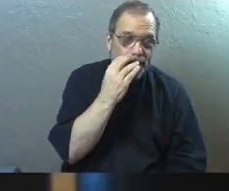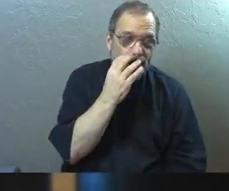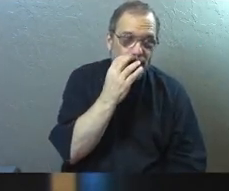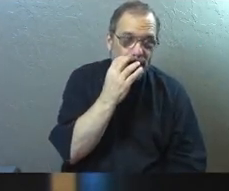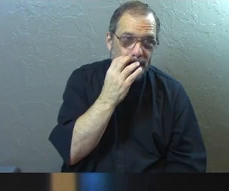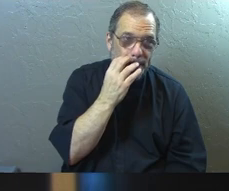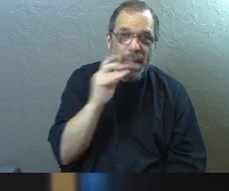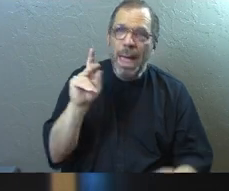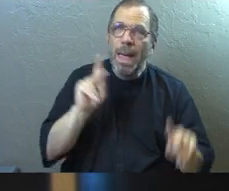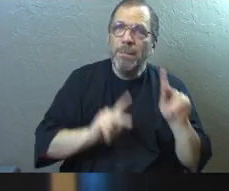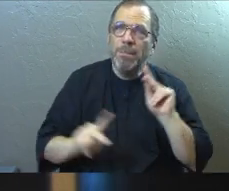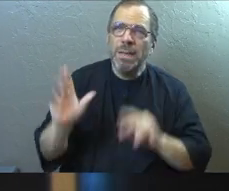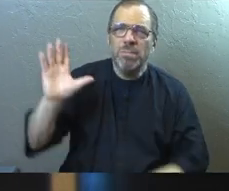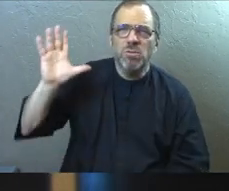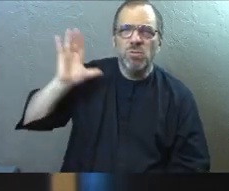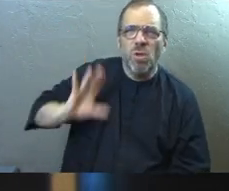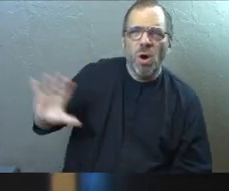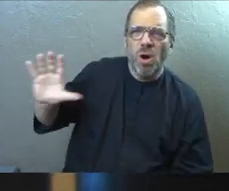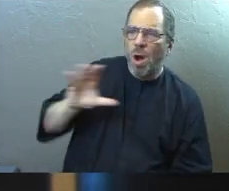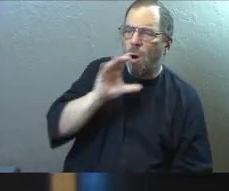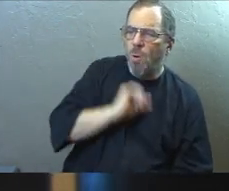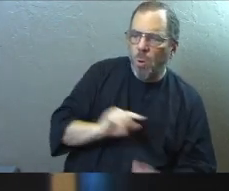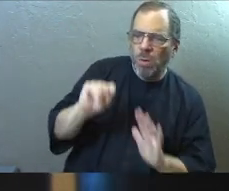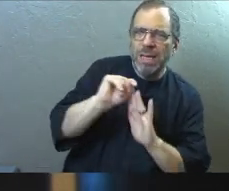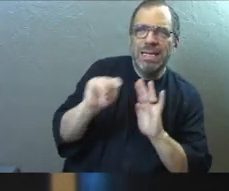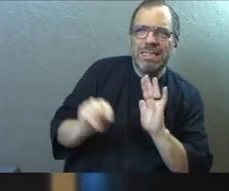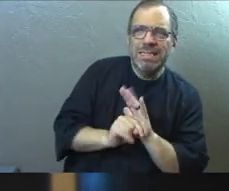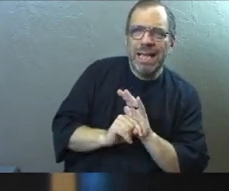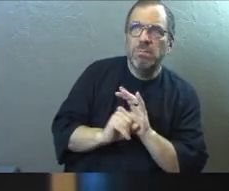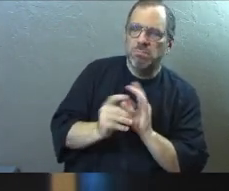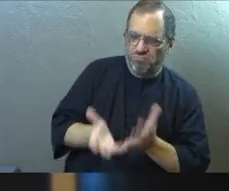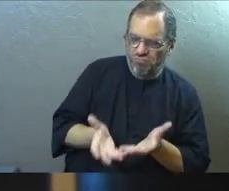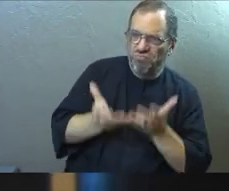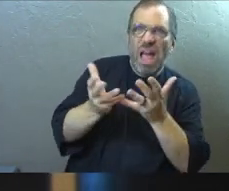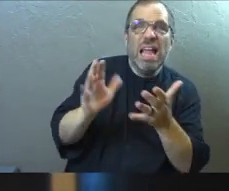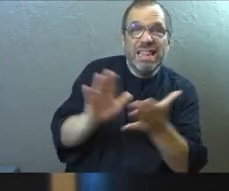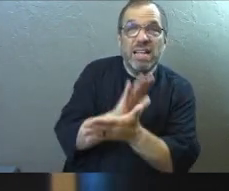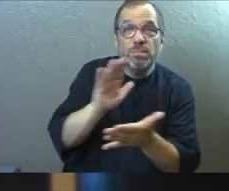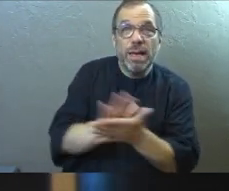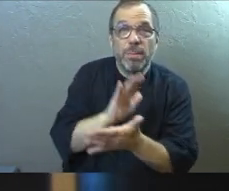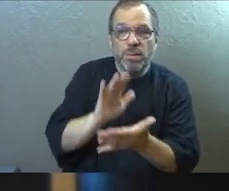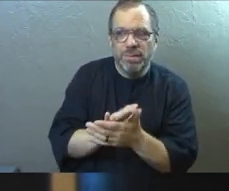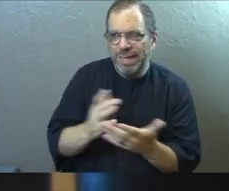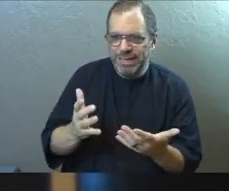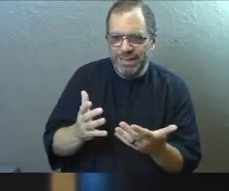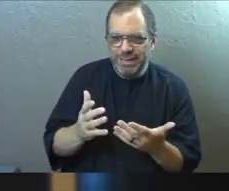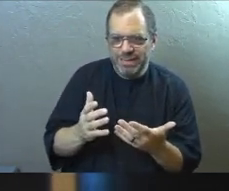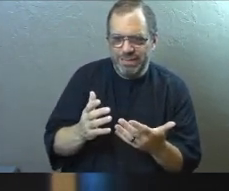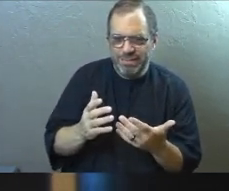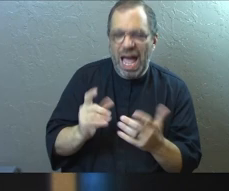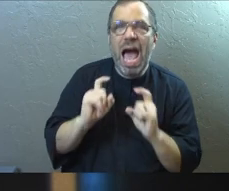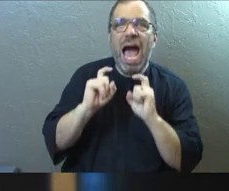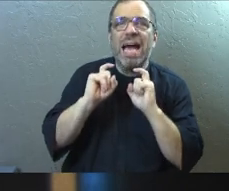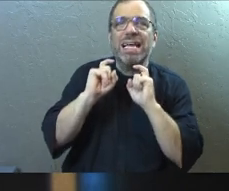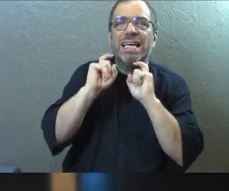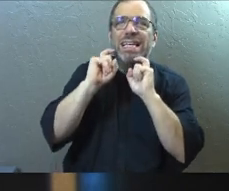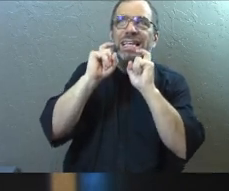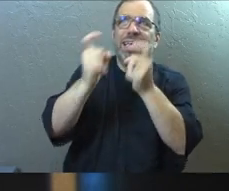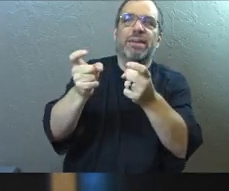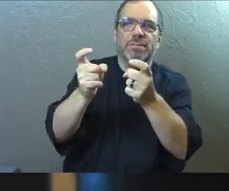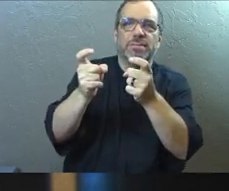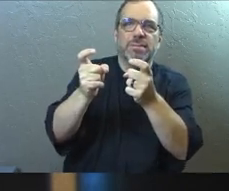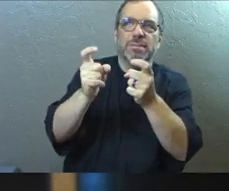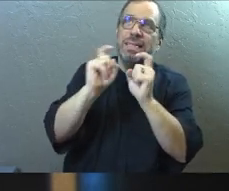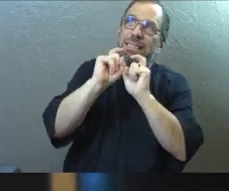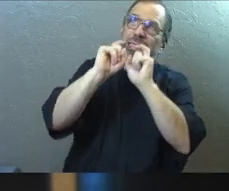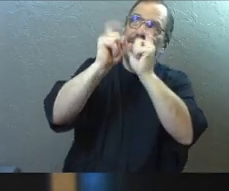Because people used to do this in the Old Testament when they were giving a gift to God. And that's what that paper is for you. It's a gift that you're giving